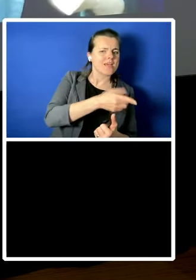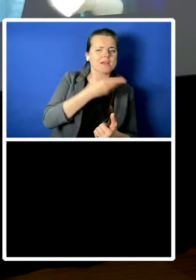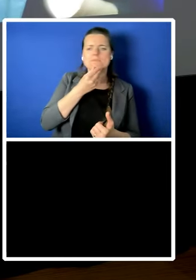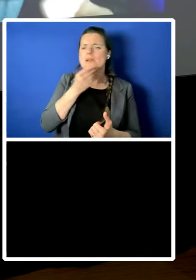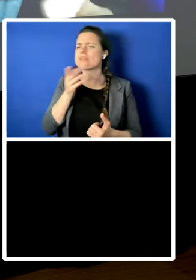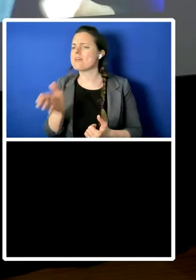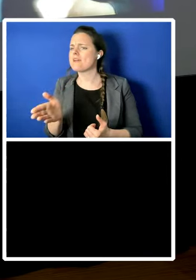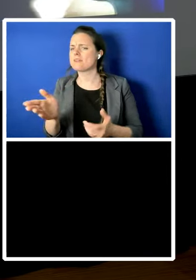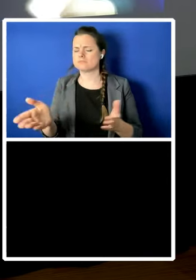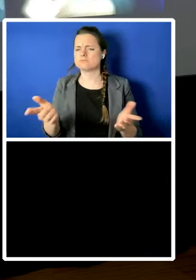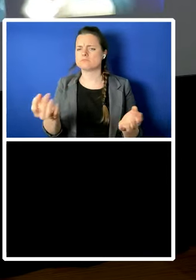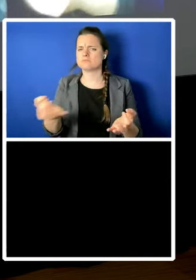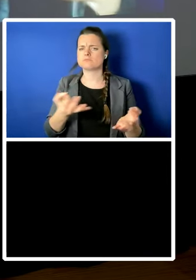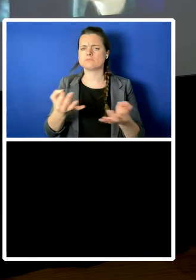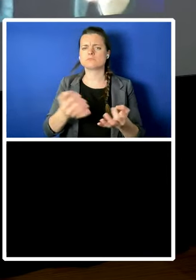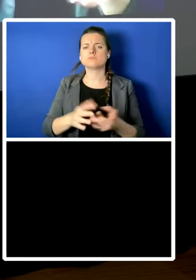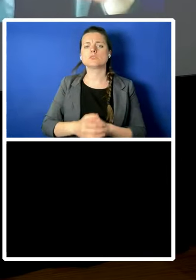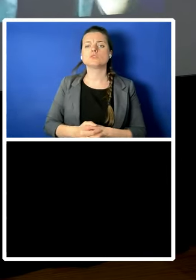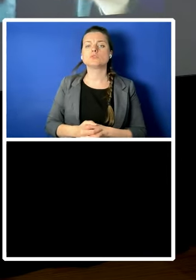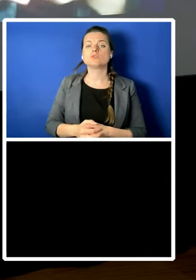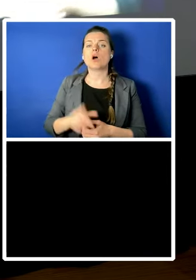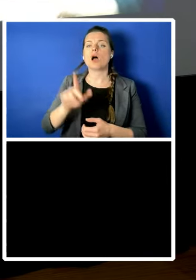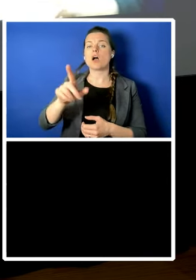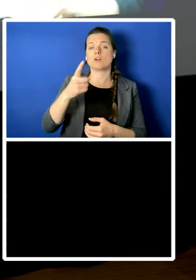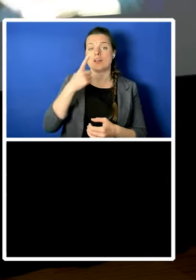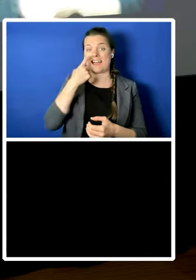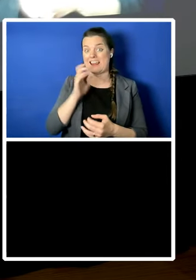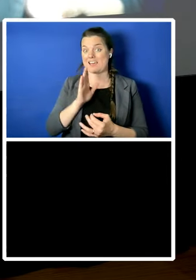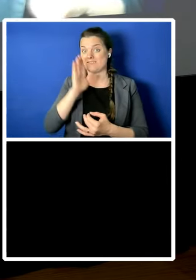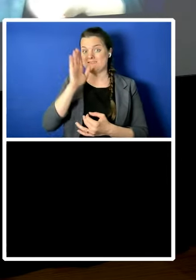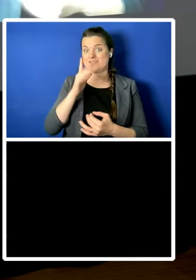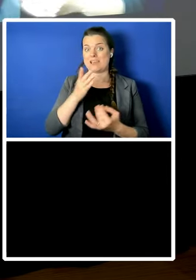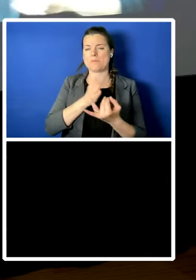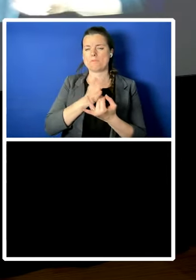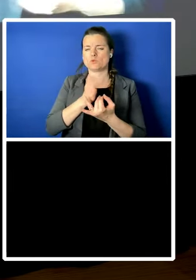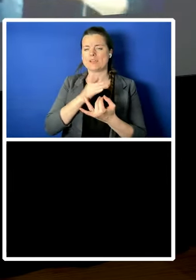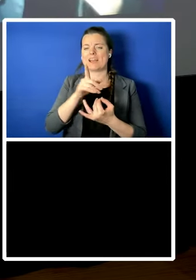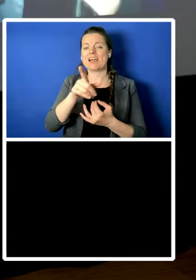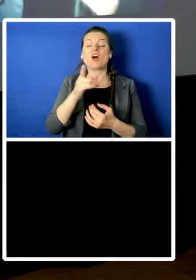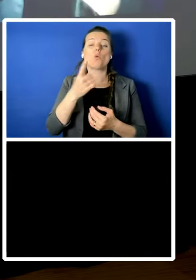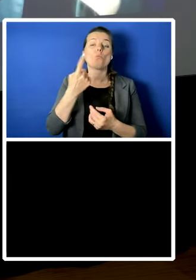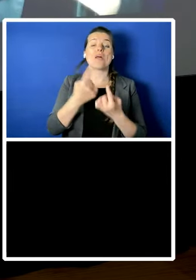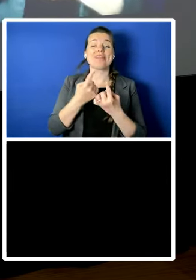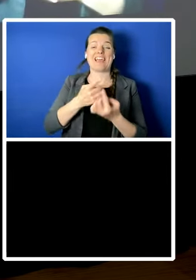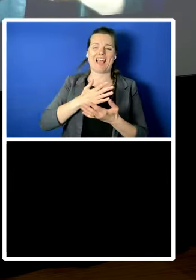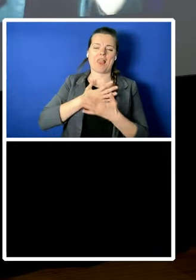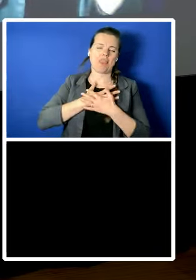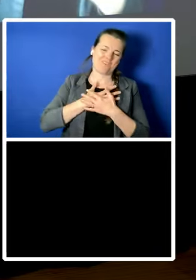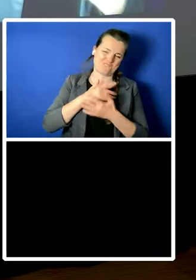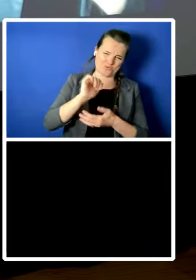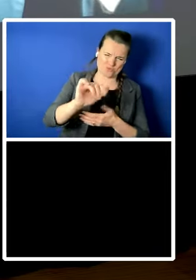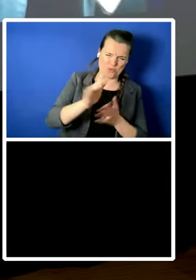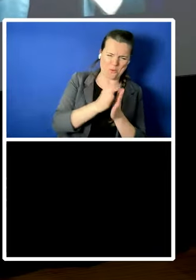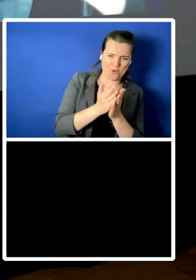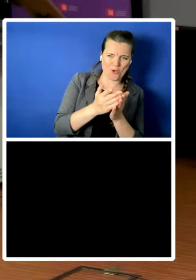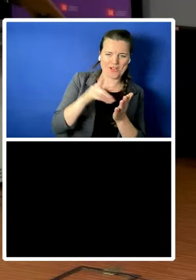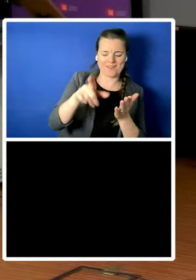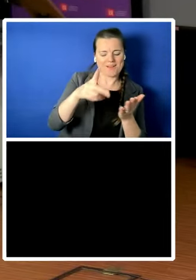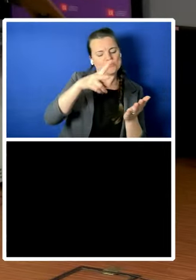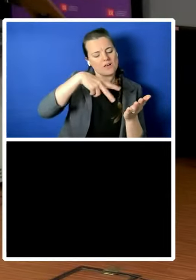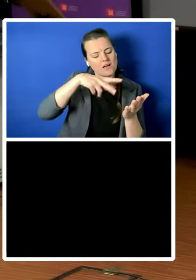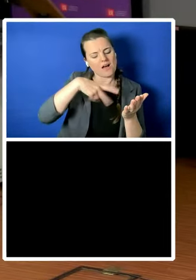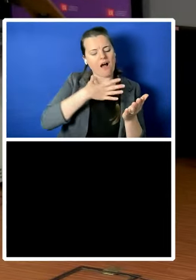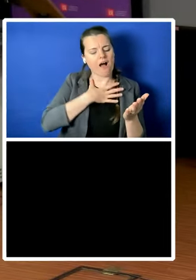just say something in between and one of the things i loved about your book is both the the